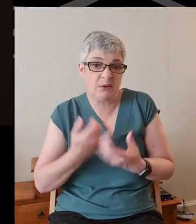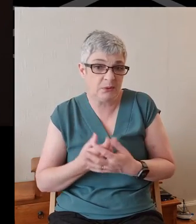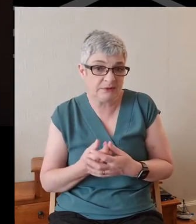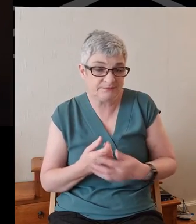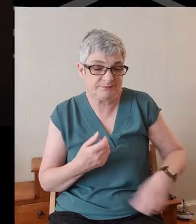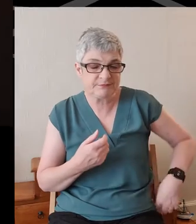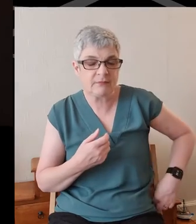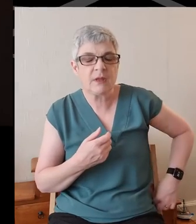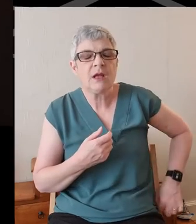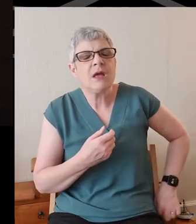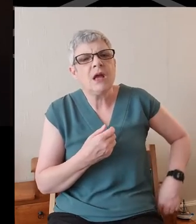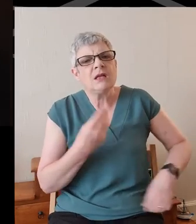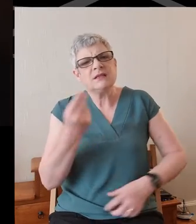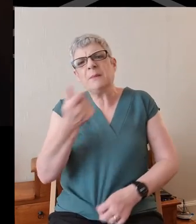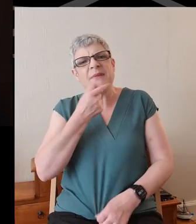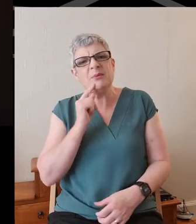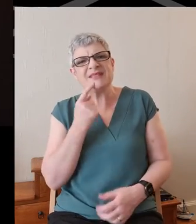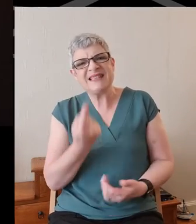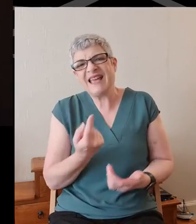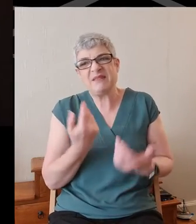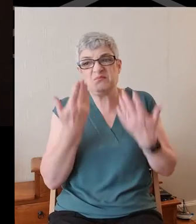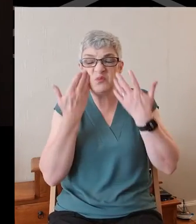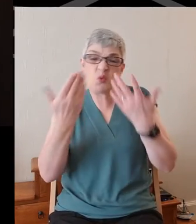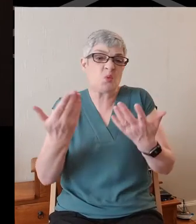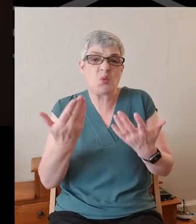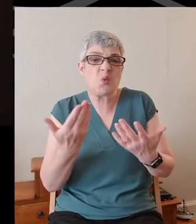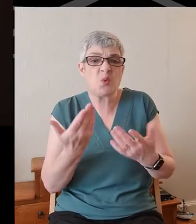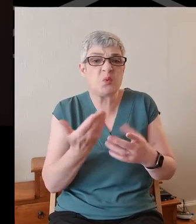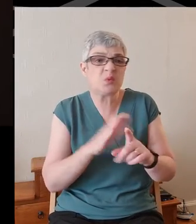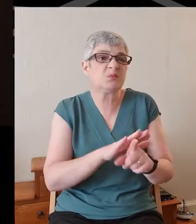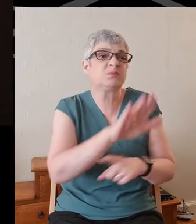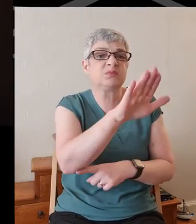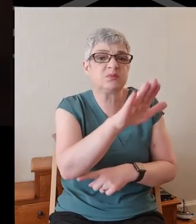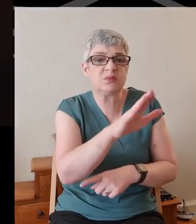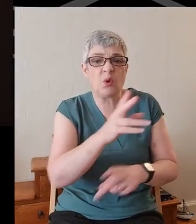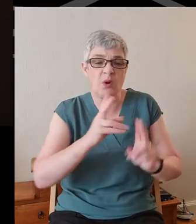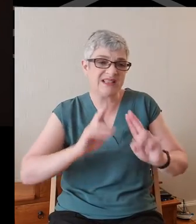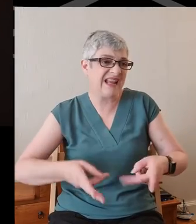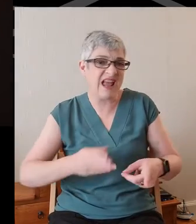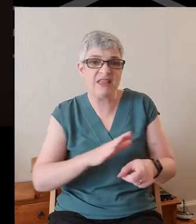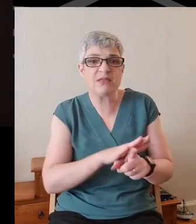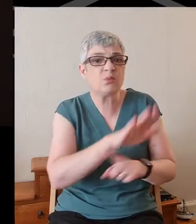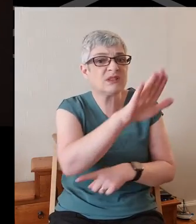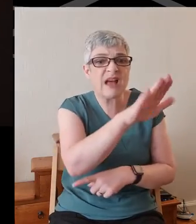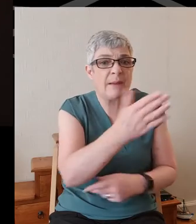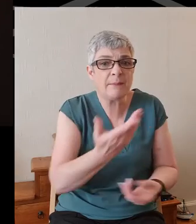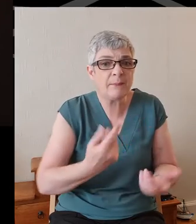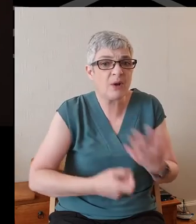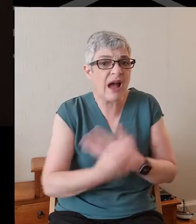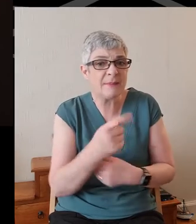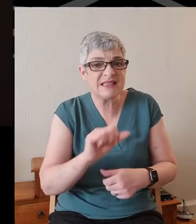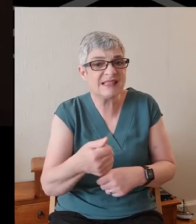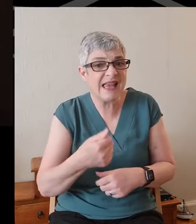I suppose some folks will say they don't know what's ahead, what's beyond death, so just make the most of it now.